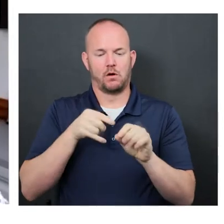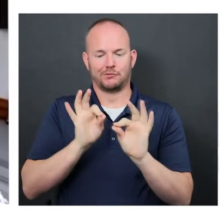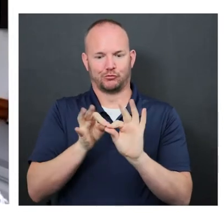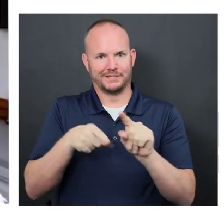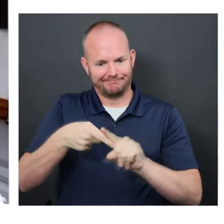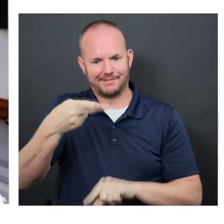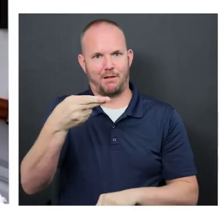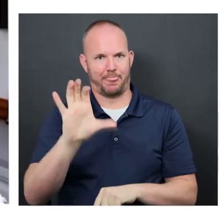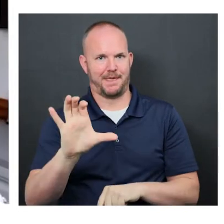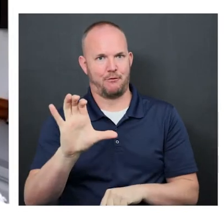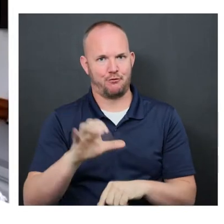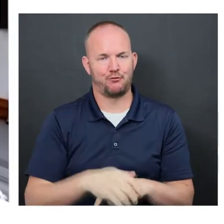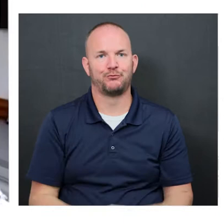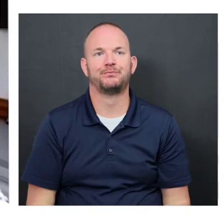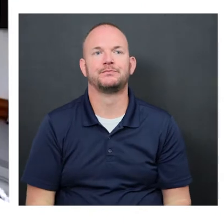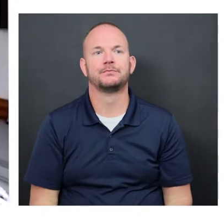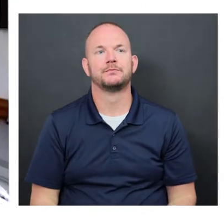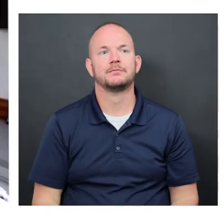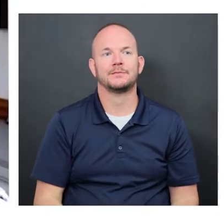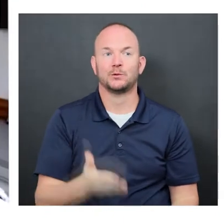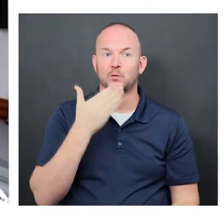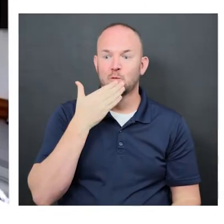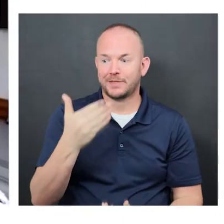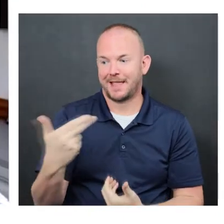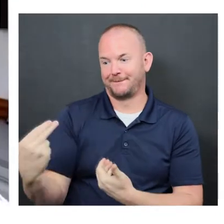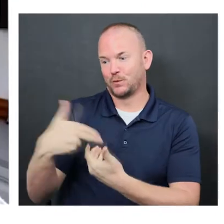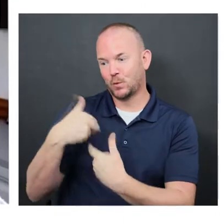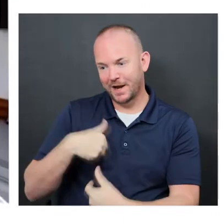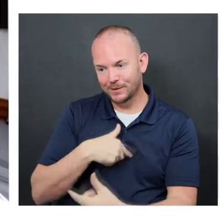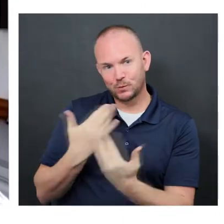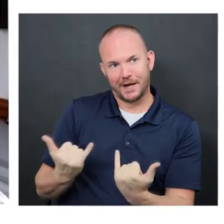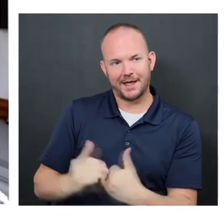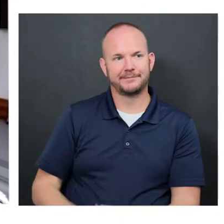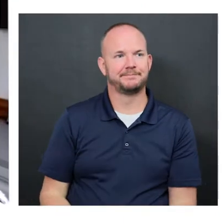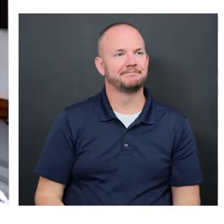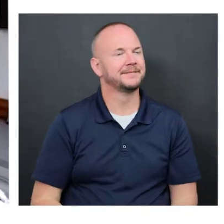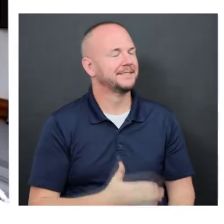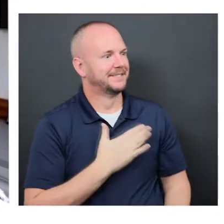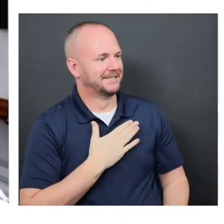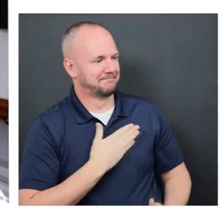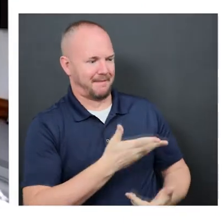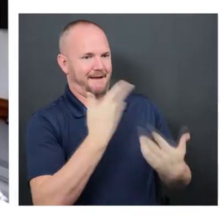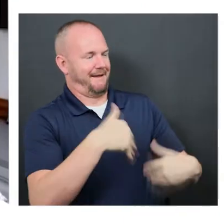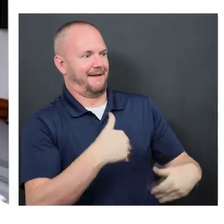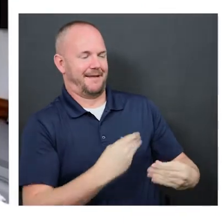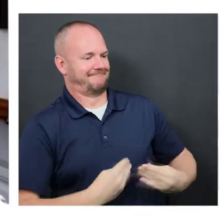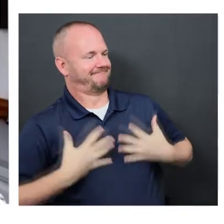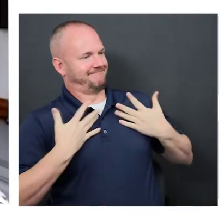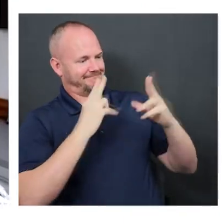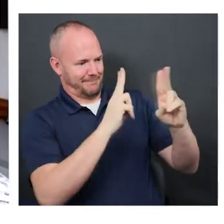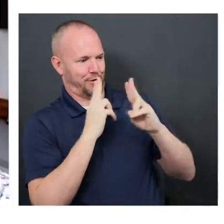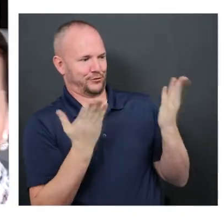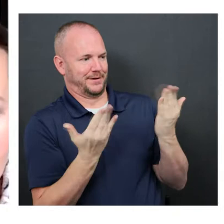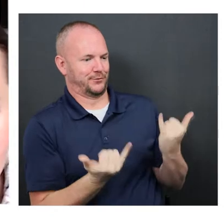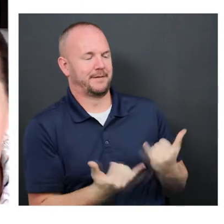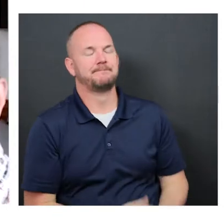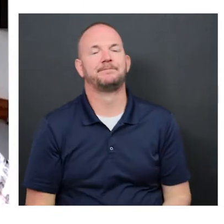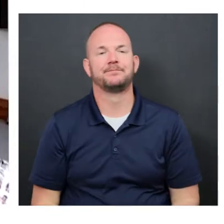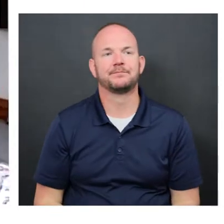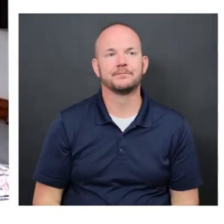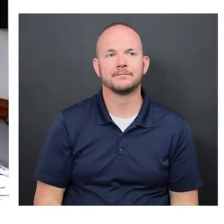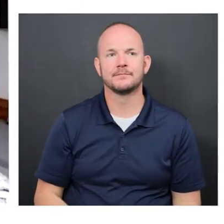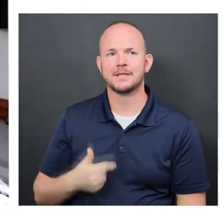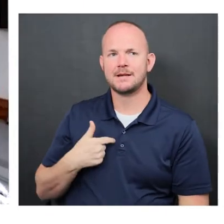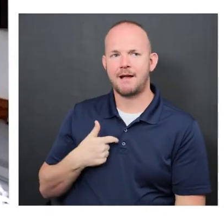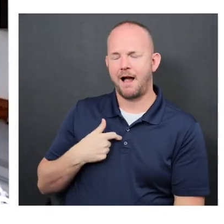Healthcare with us today. Carla, thank you for joining us. It's my absolute pleasure, thank you. We wanted to